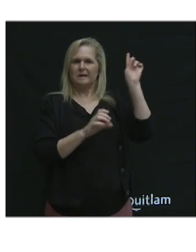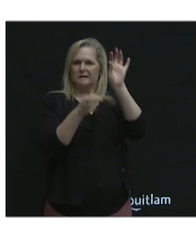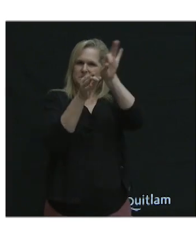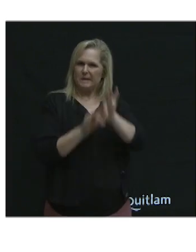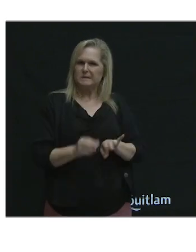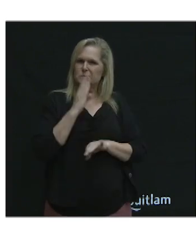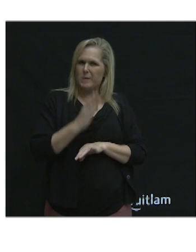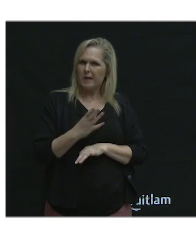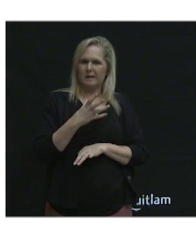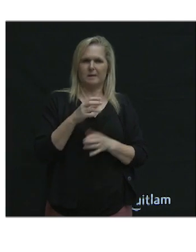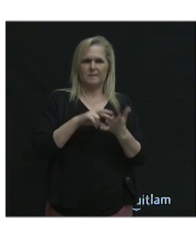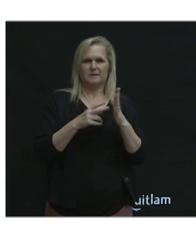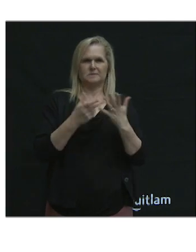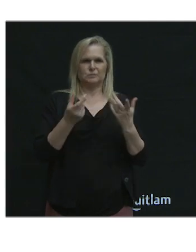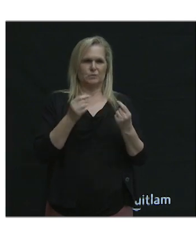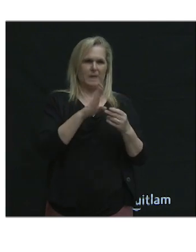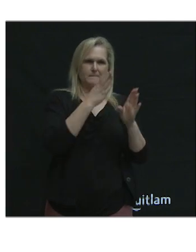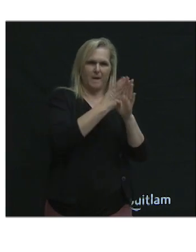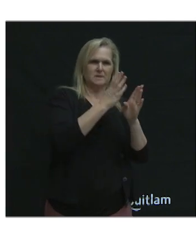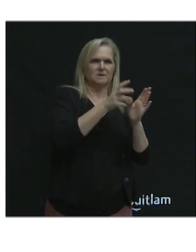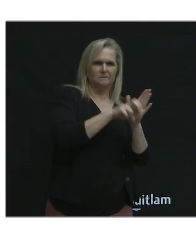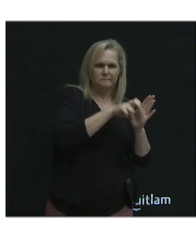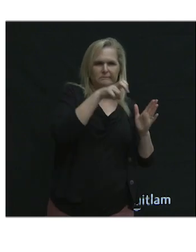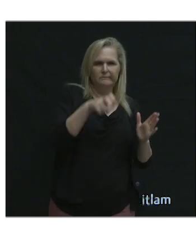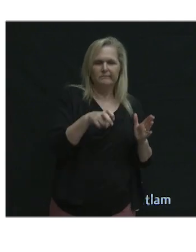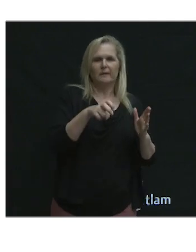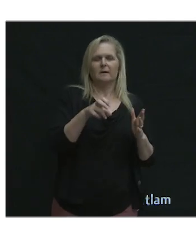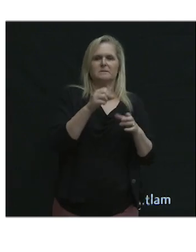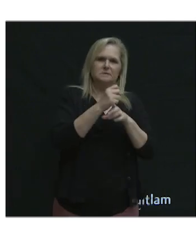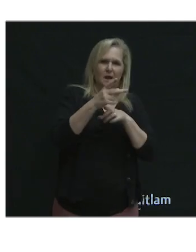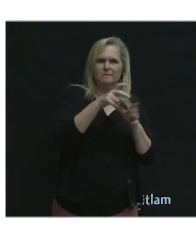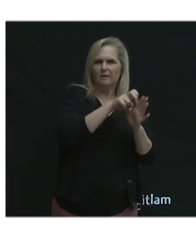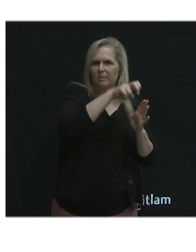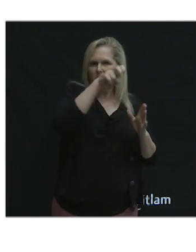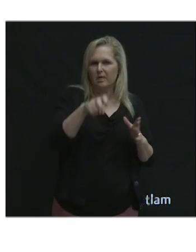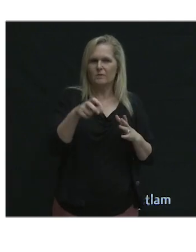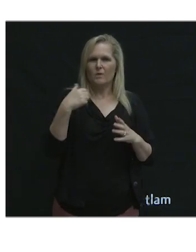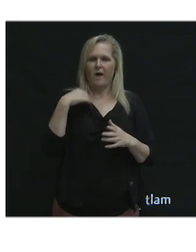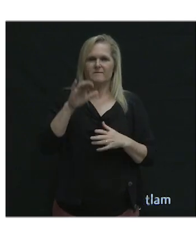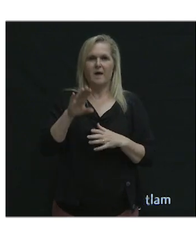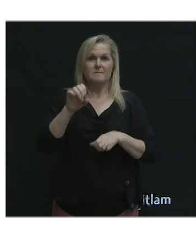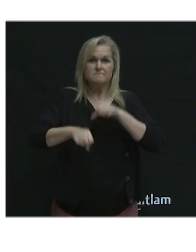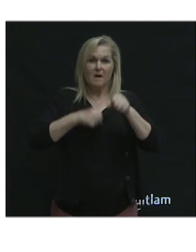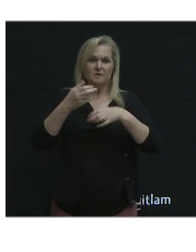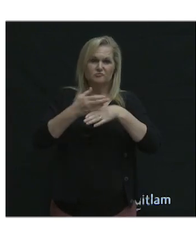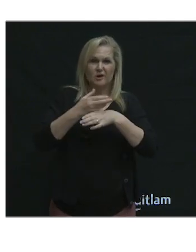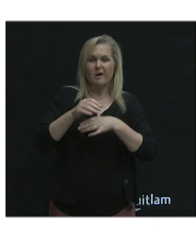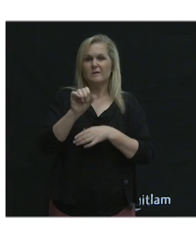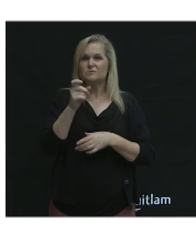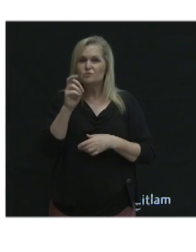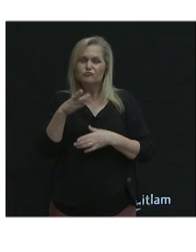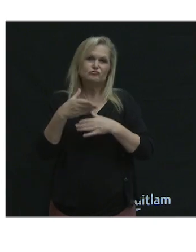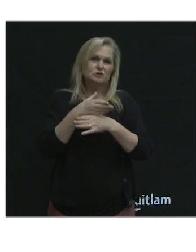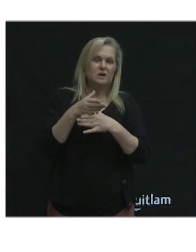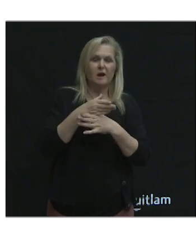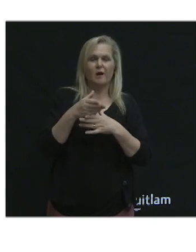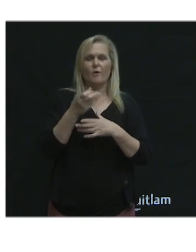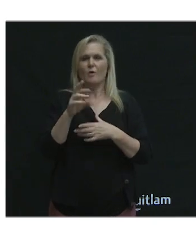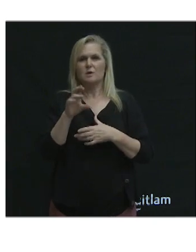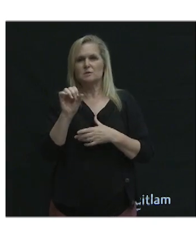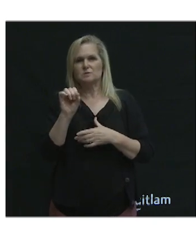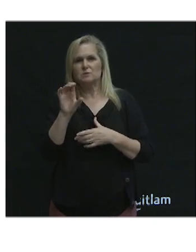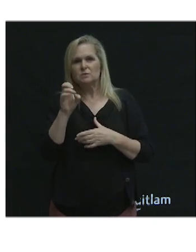You essentially will get off a bus or a skytrain. You would have bike share, scooter share or scooter